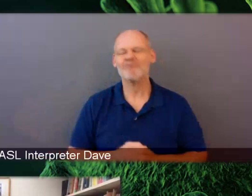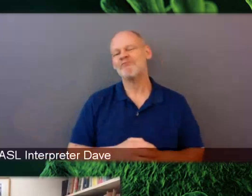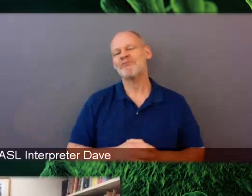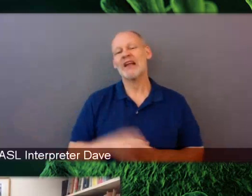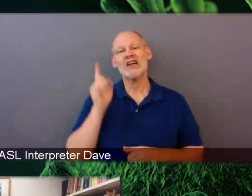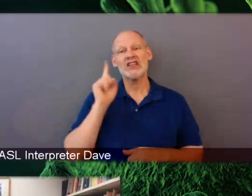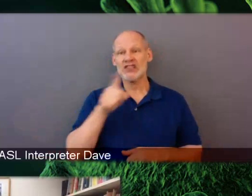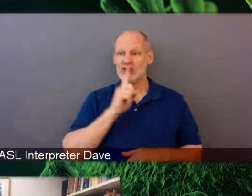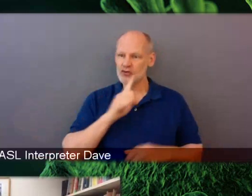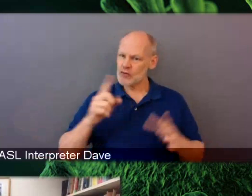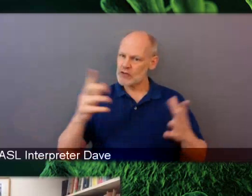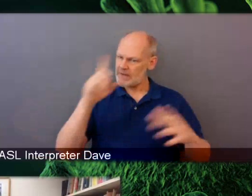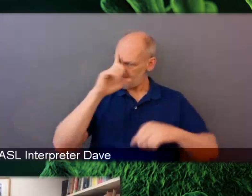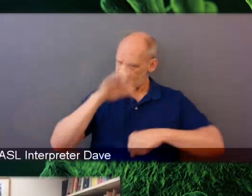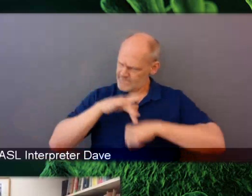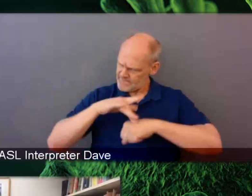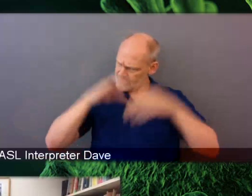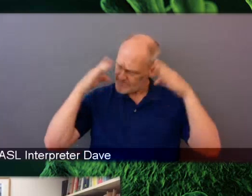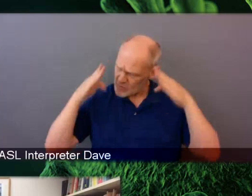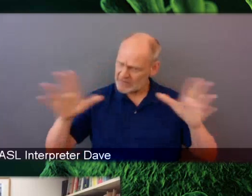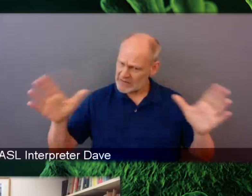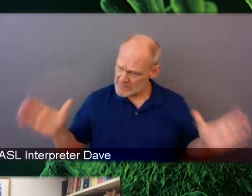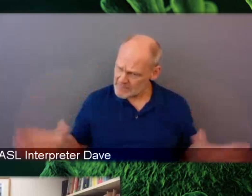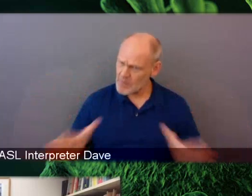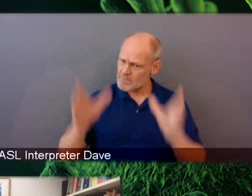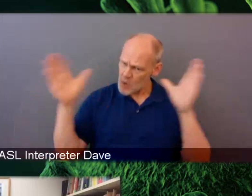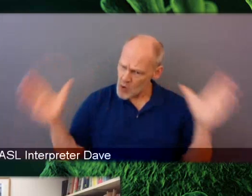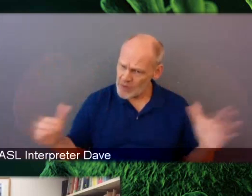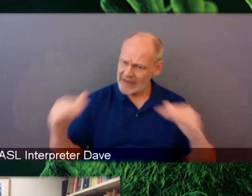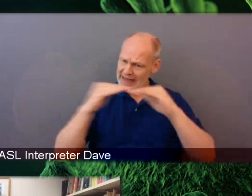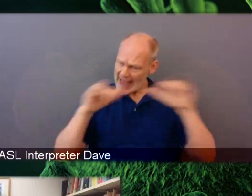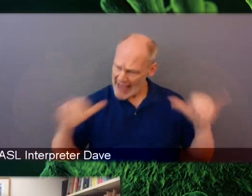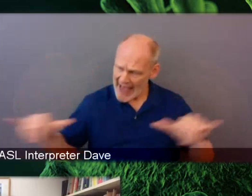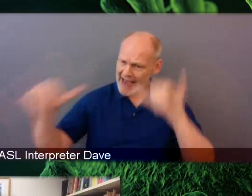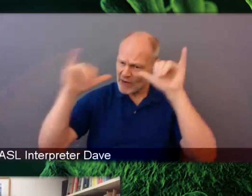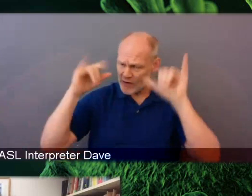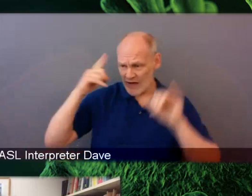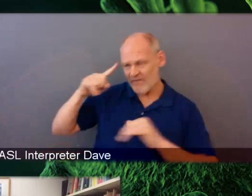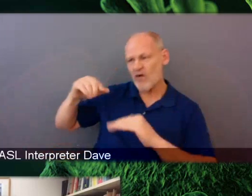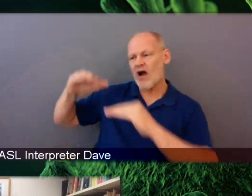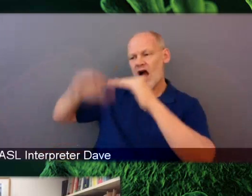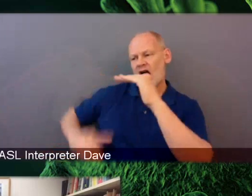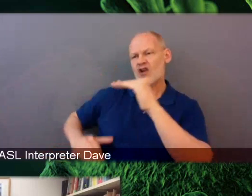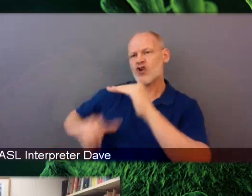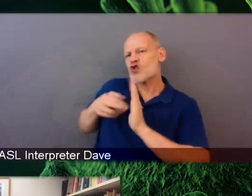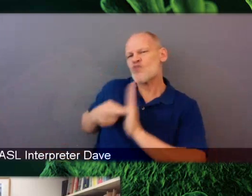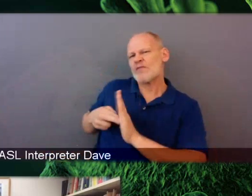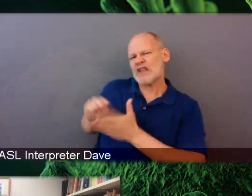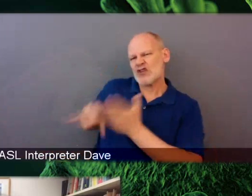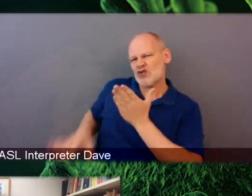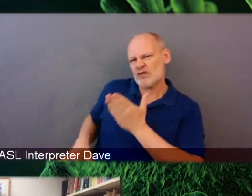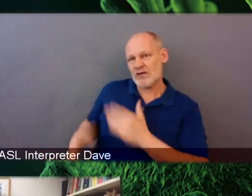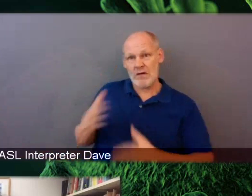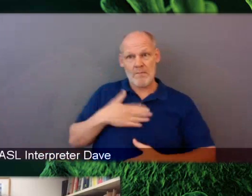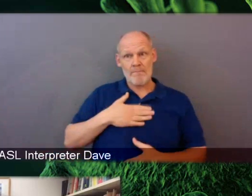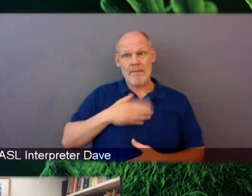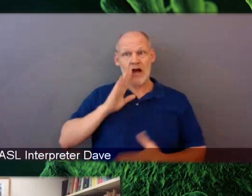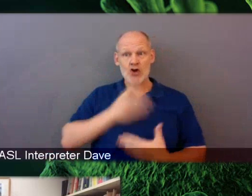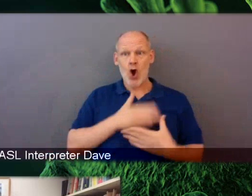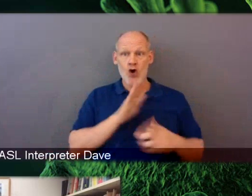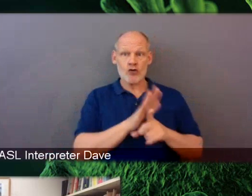science education and promoting equity for underrepresented students. I should tell you that my daughter's school is a 95% Latinx